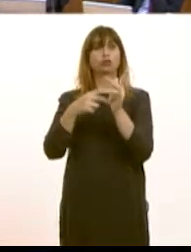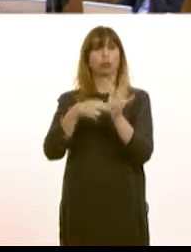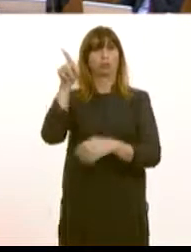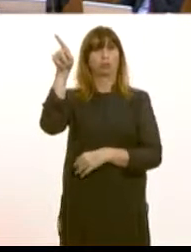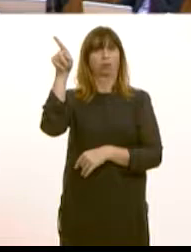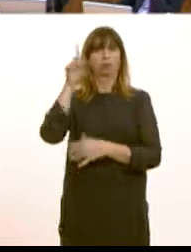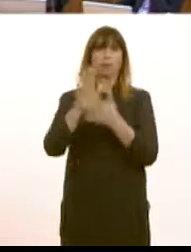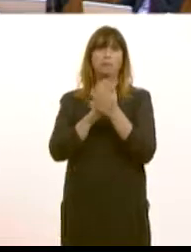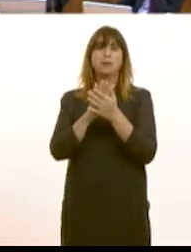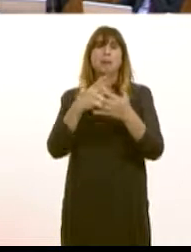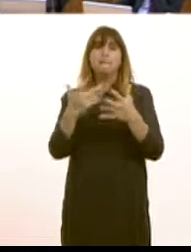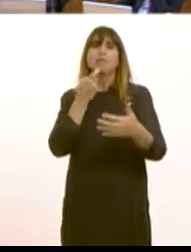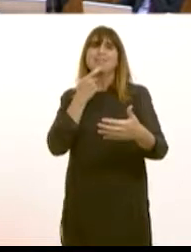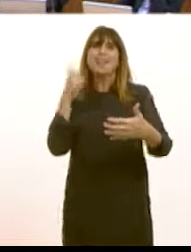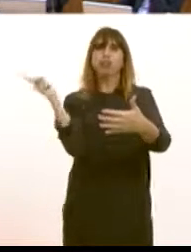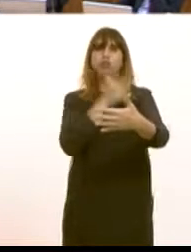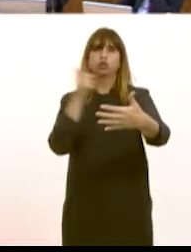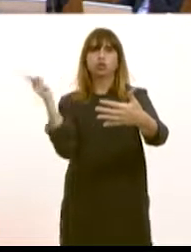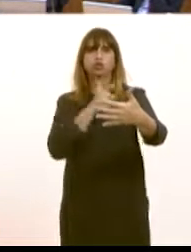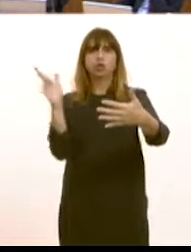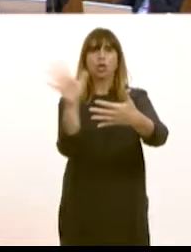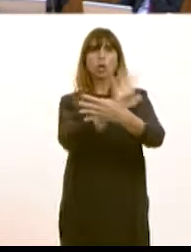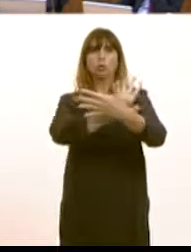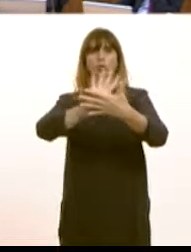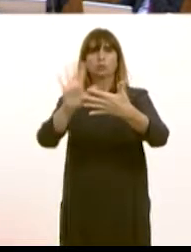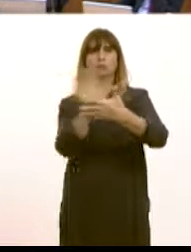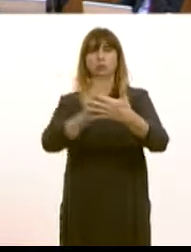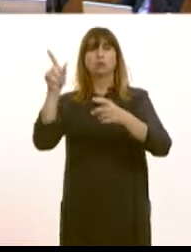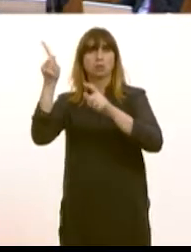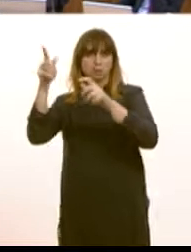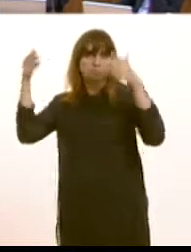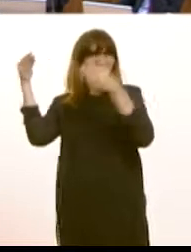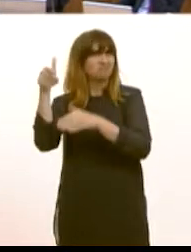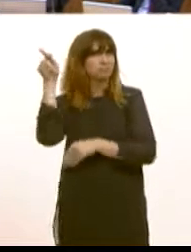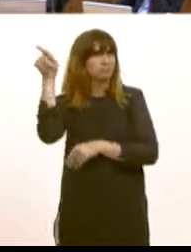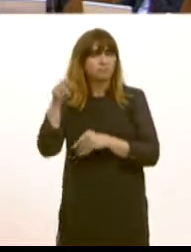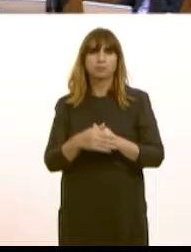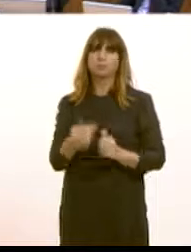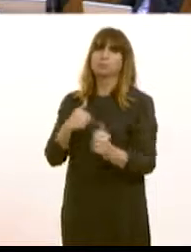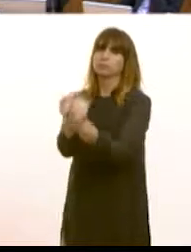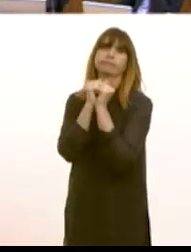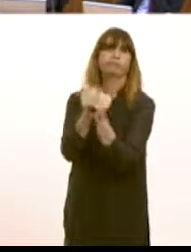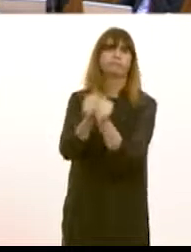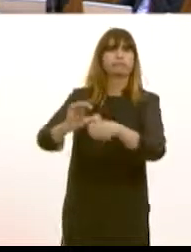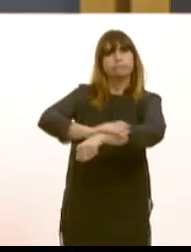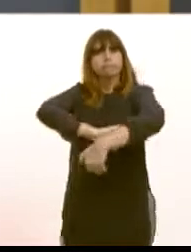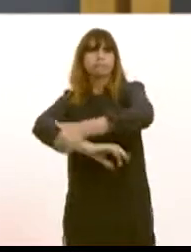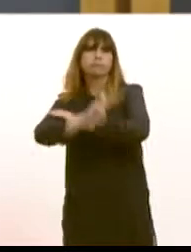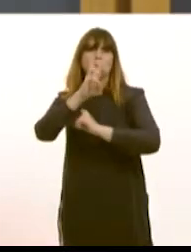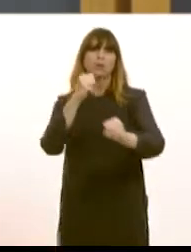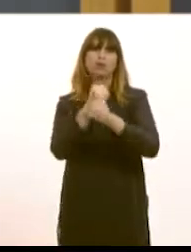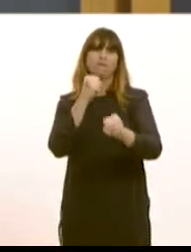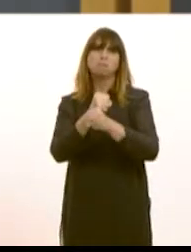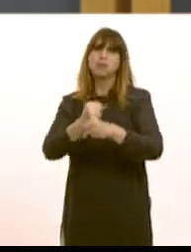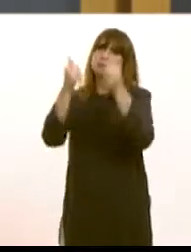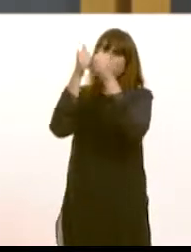of steel coating. And I spent a day there just after the announcement. know the workforce is appreciative of the proactive approach by the Welsh Government in